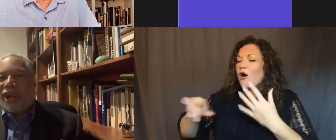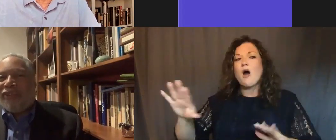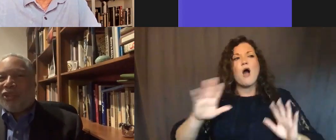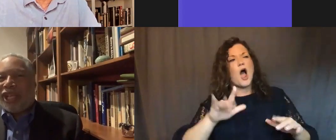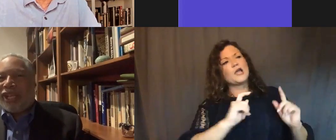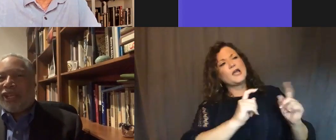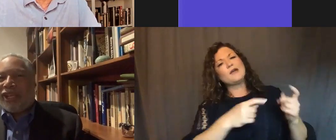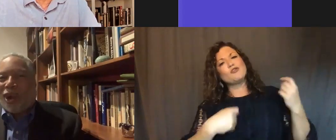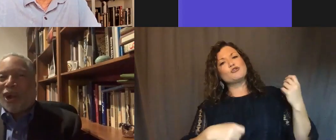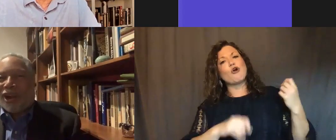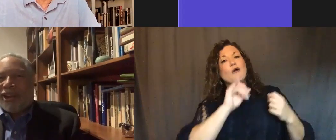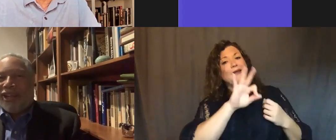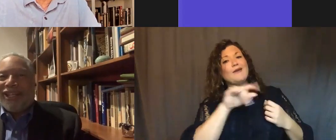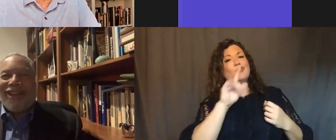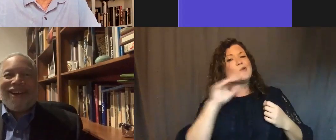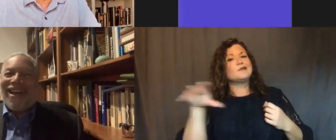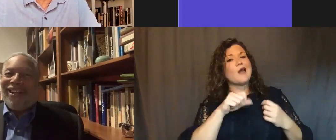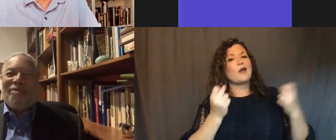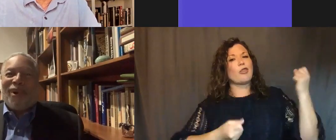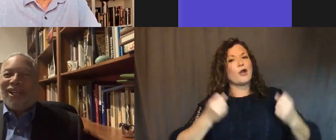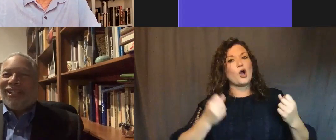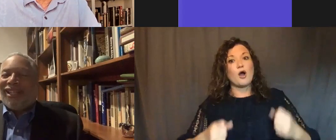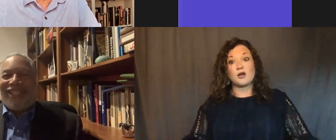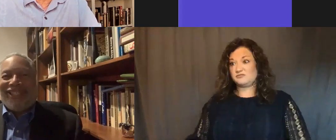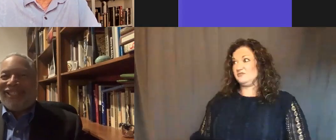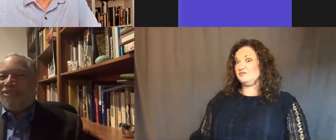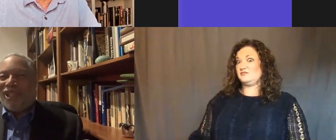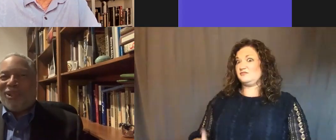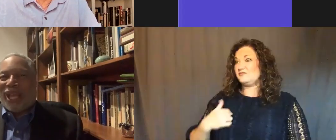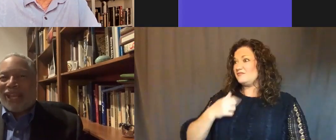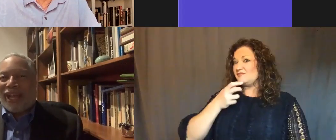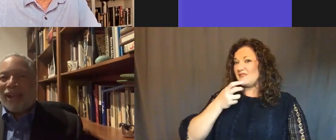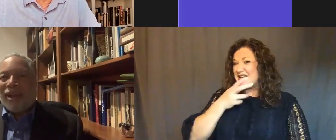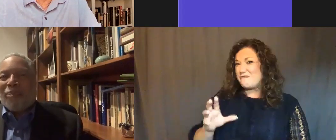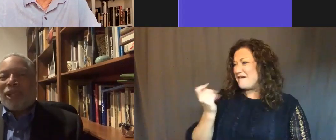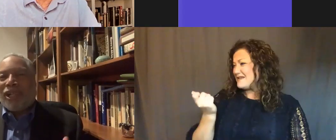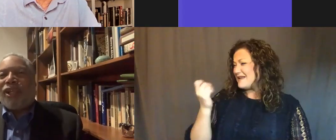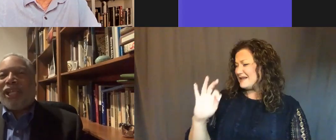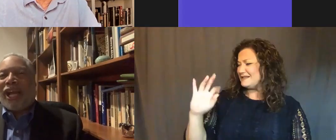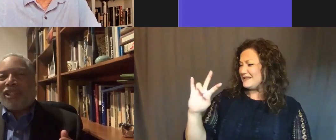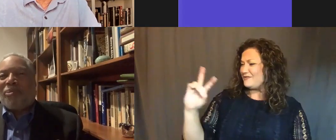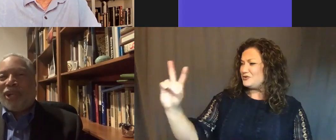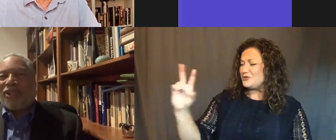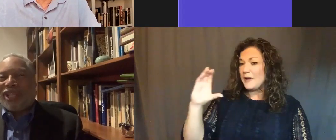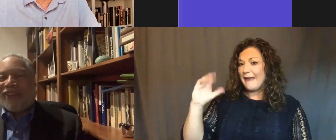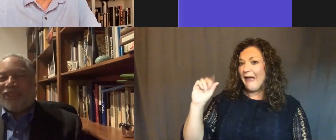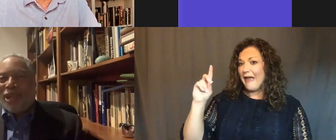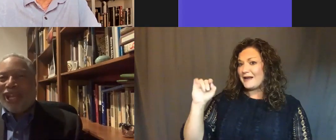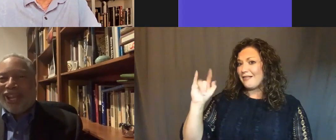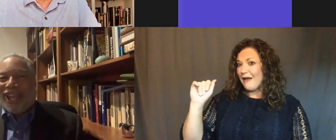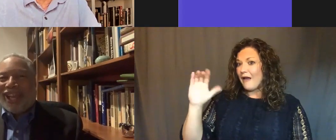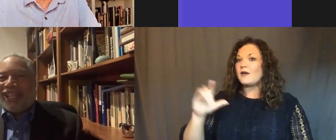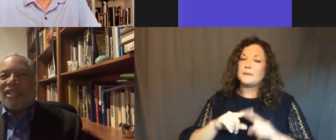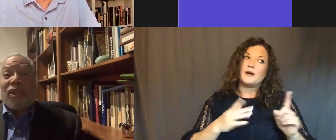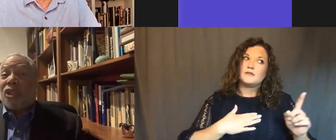guitar if you take the car. Now, I didn't want a 1972 Cadillac. But luckily, I had smarter staff than